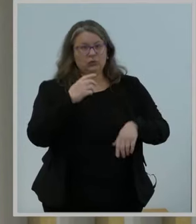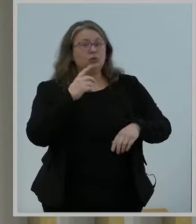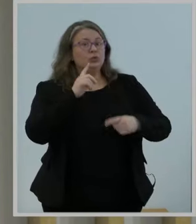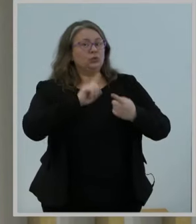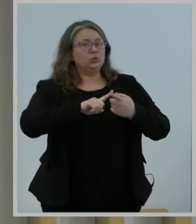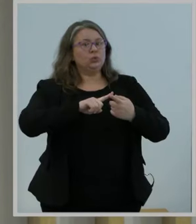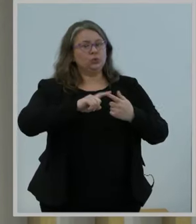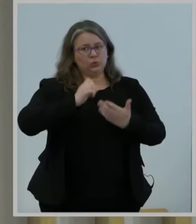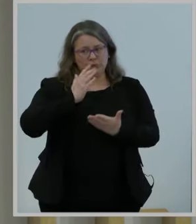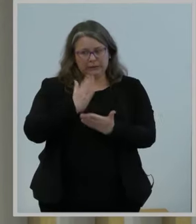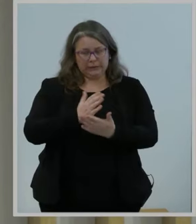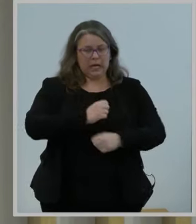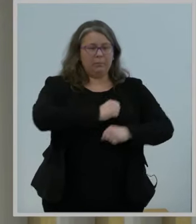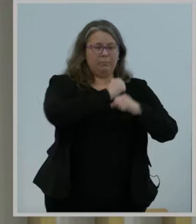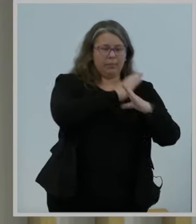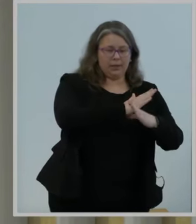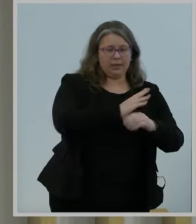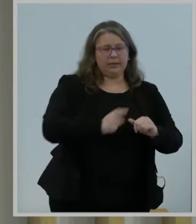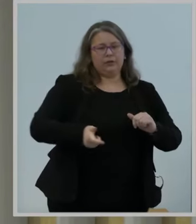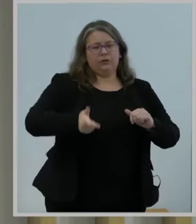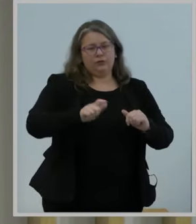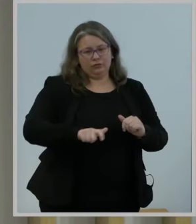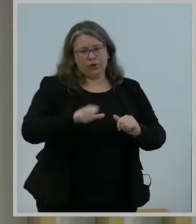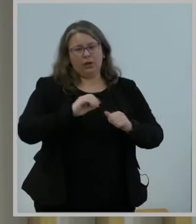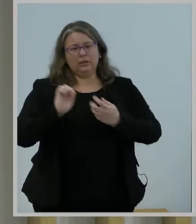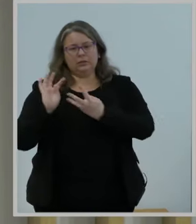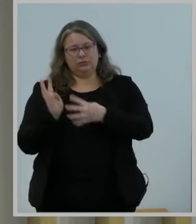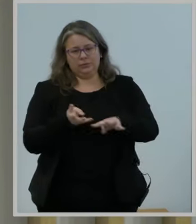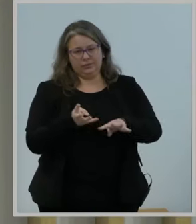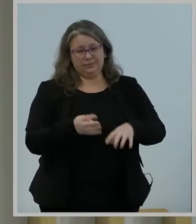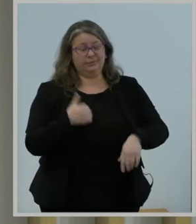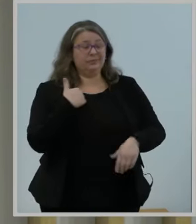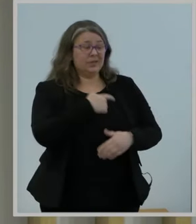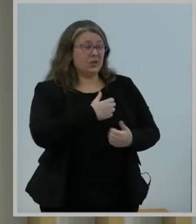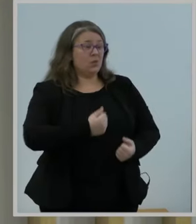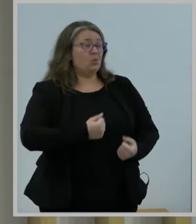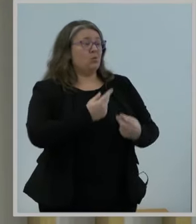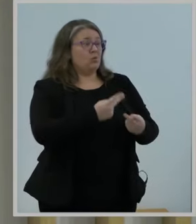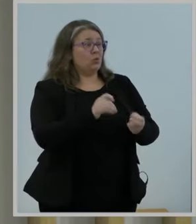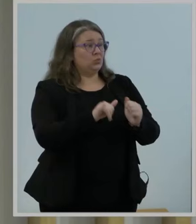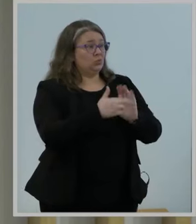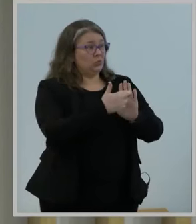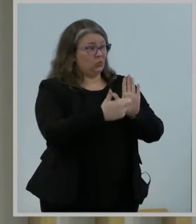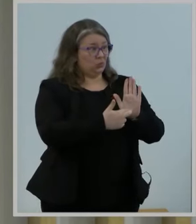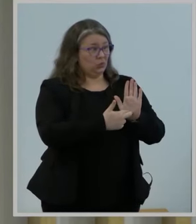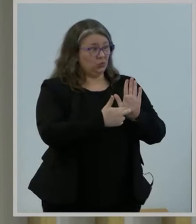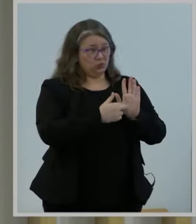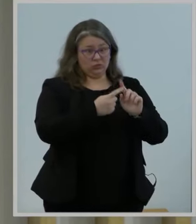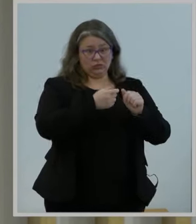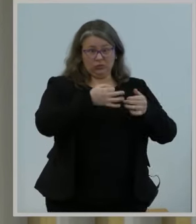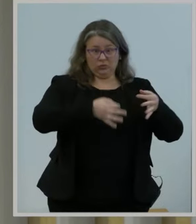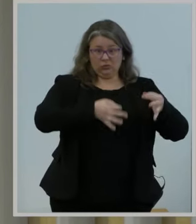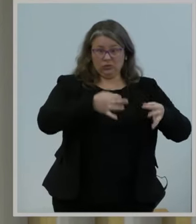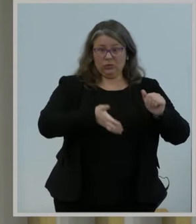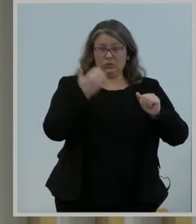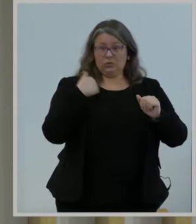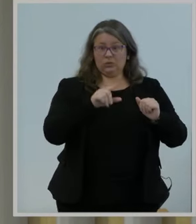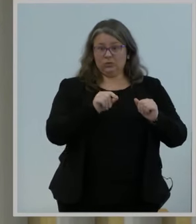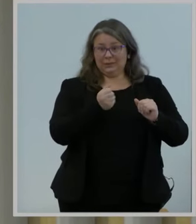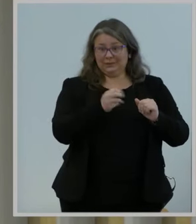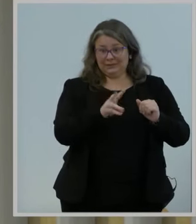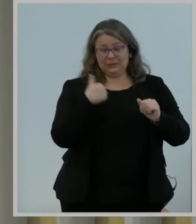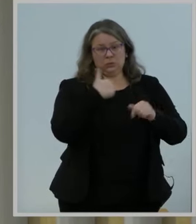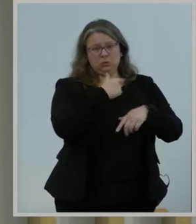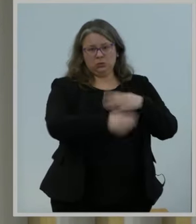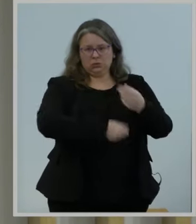because they track those that were upheld in court in 2016 from front to back. They would ensure that the